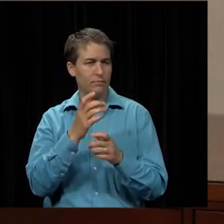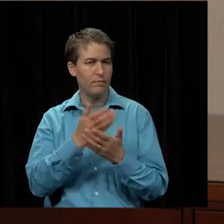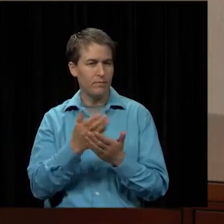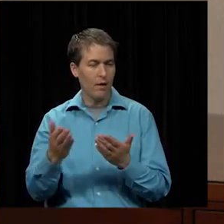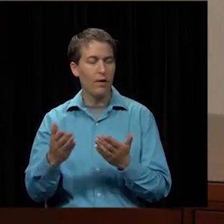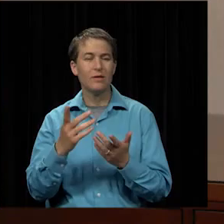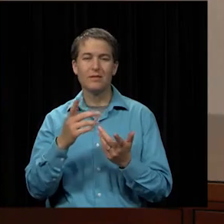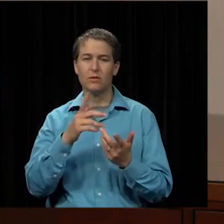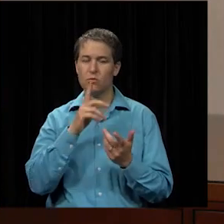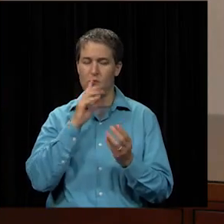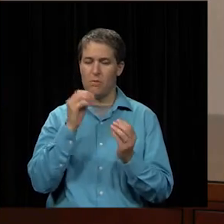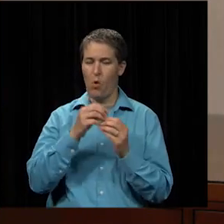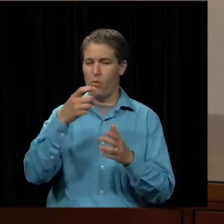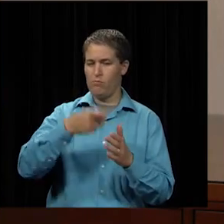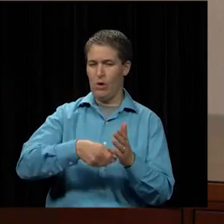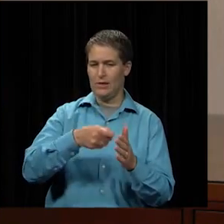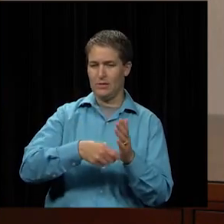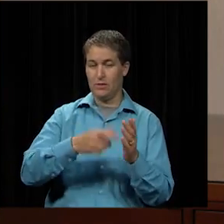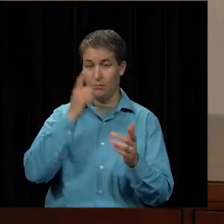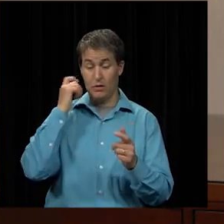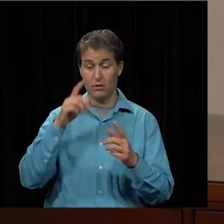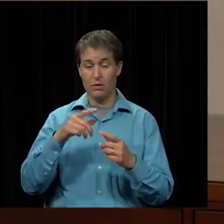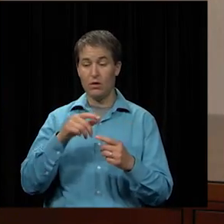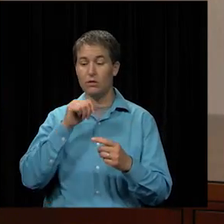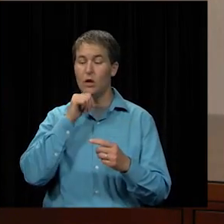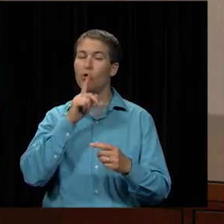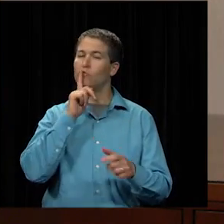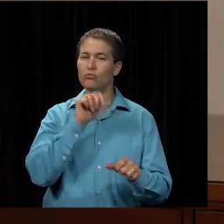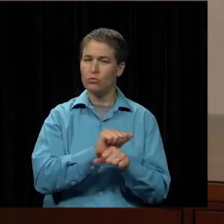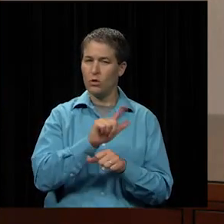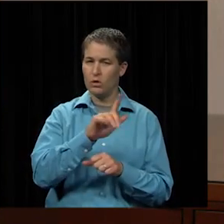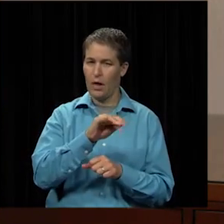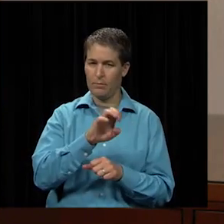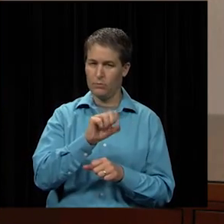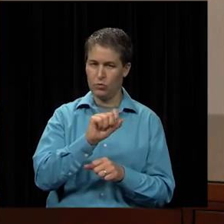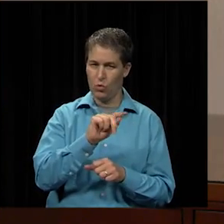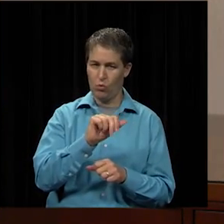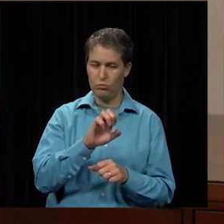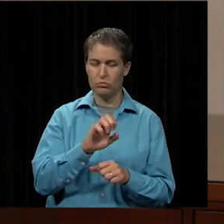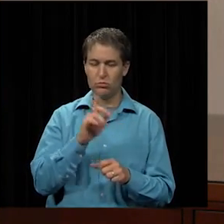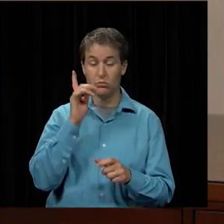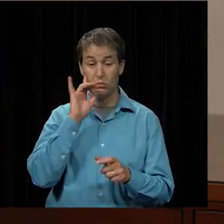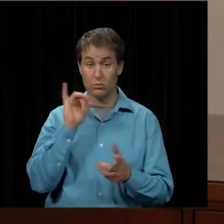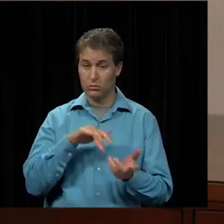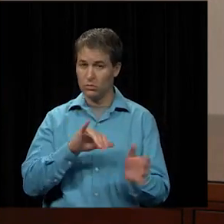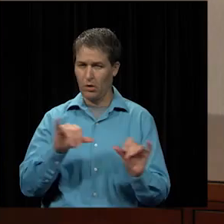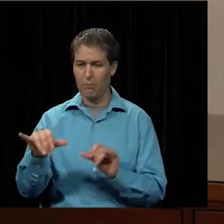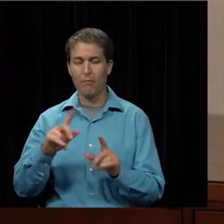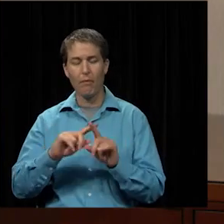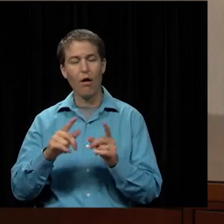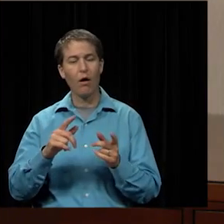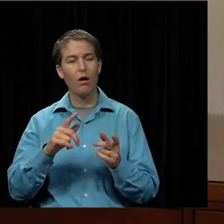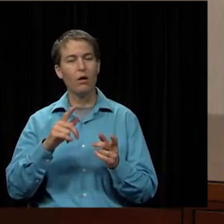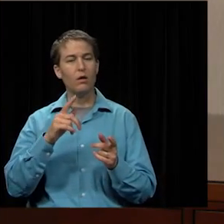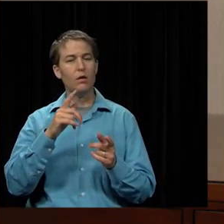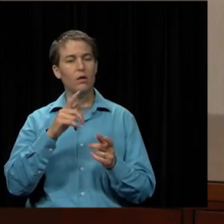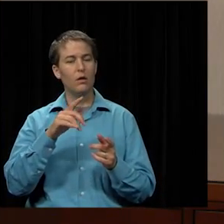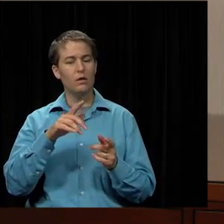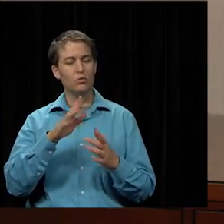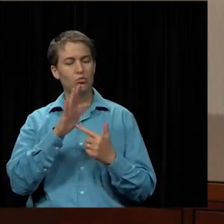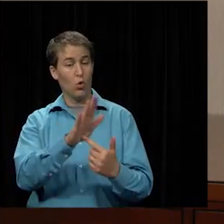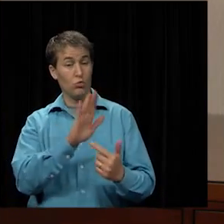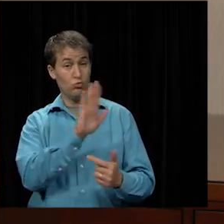really more of a pricing exercise you know there was some indication from sales people who sell man-made products that indicated